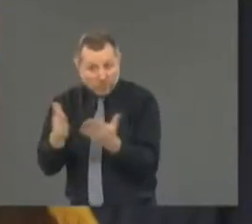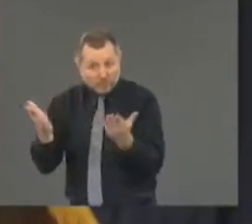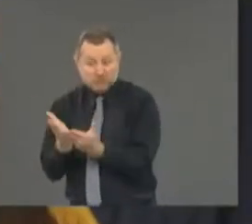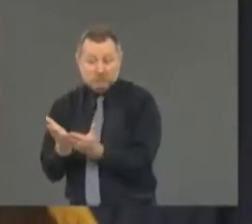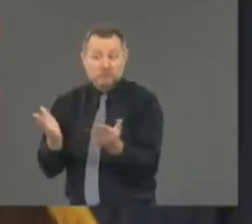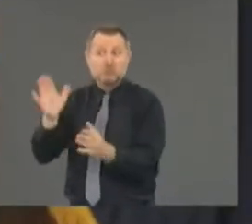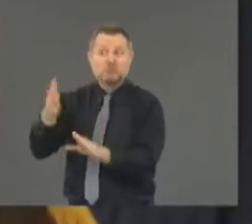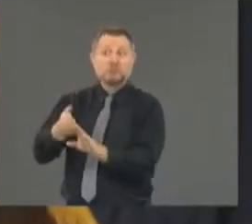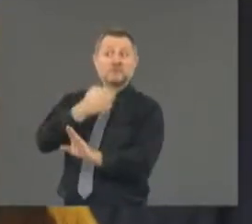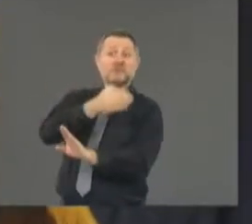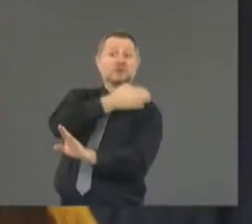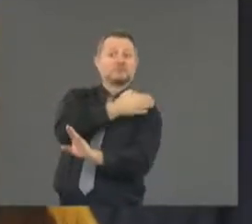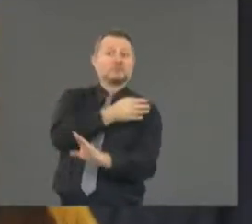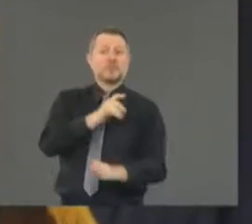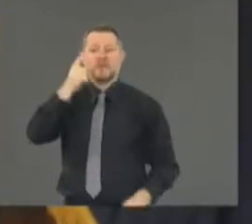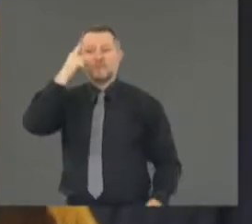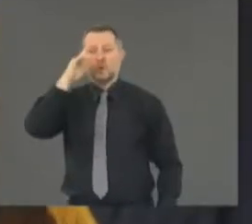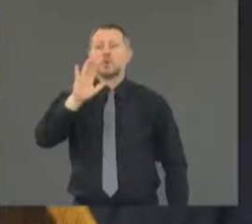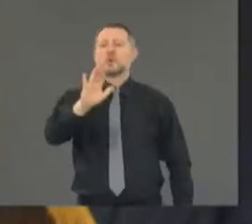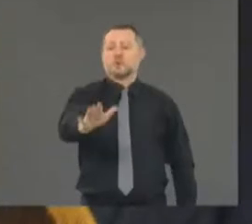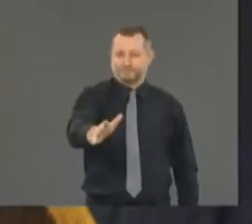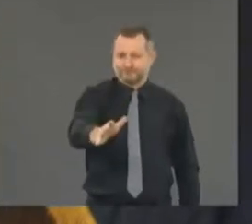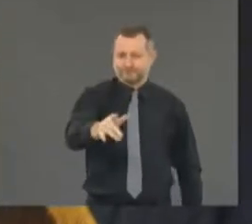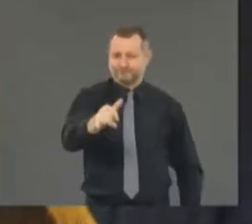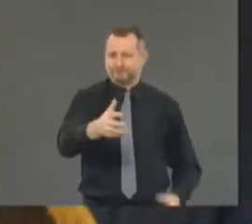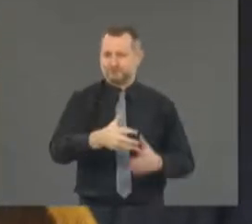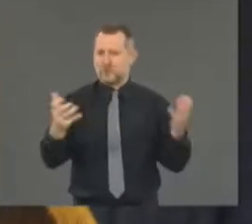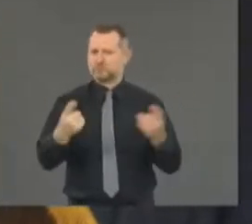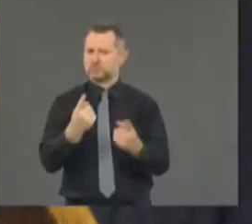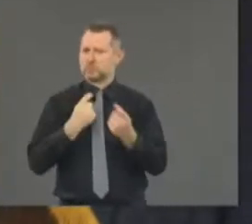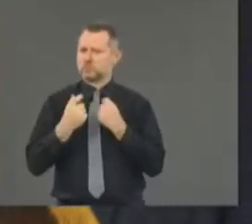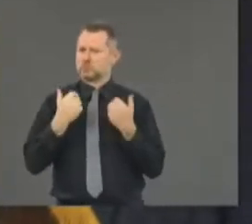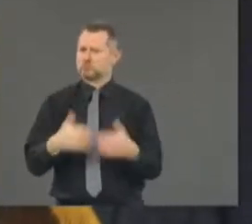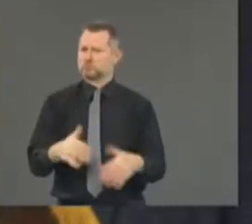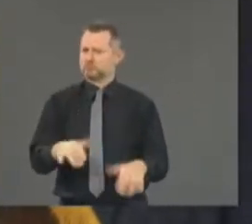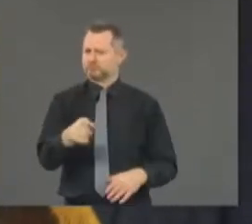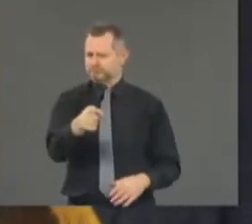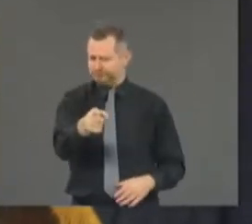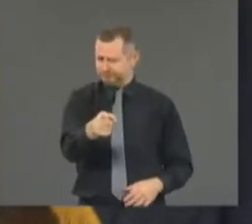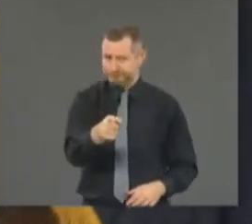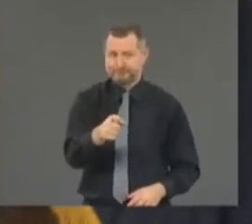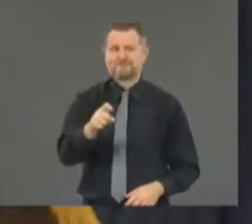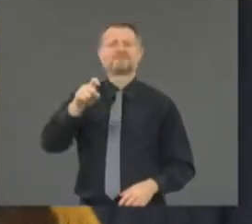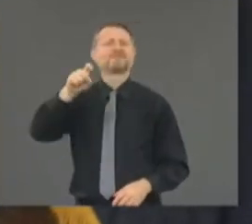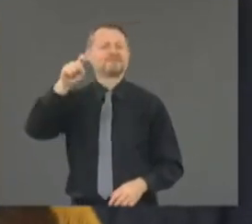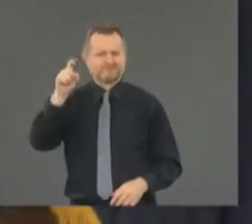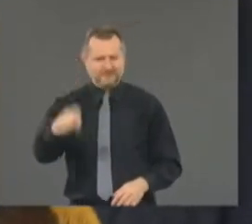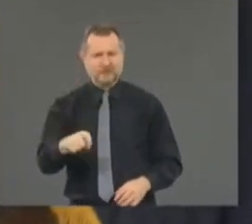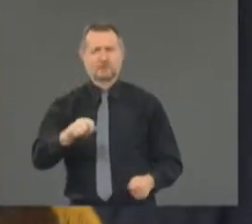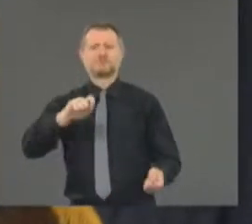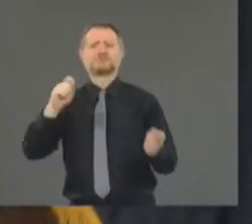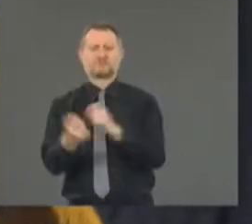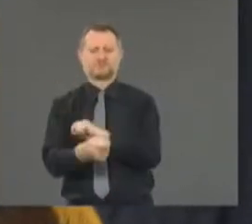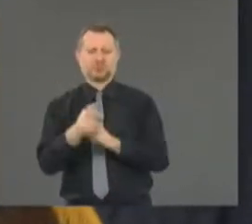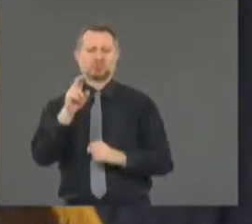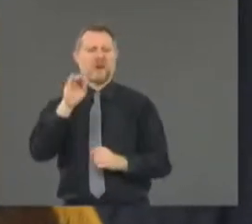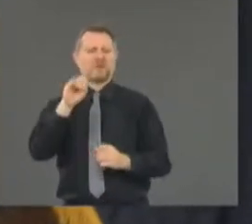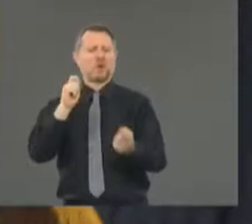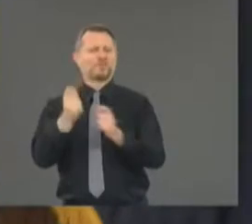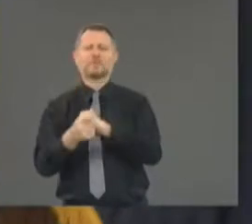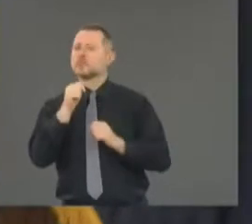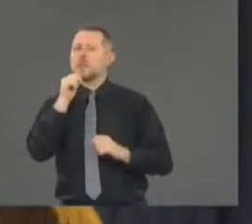necessary reforms that need to be made. There's no doubt about that. That's,